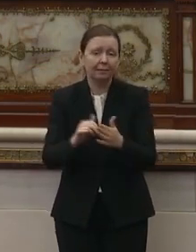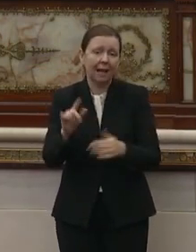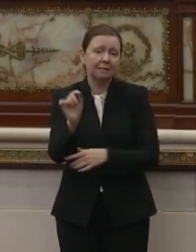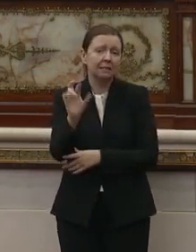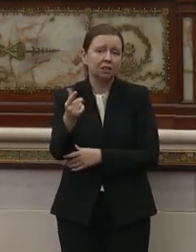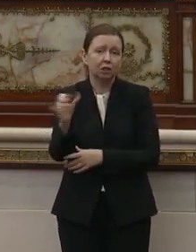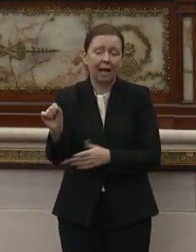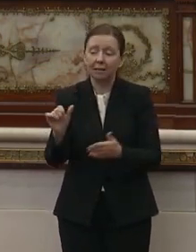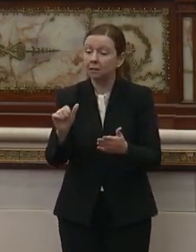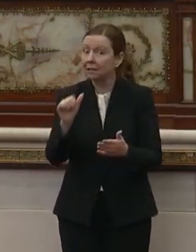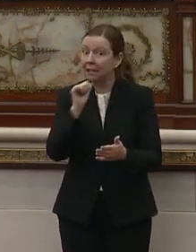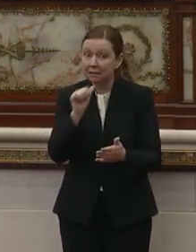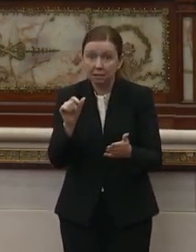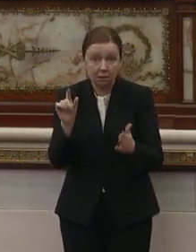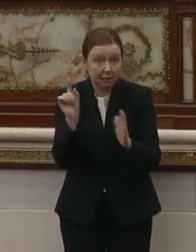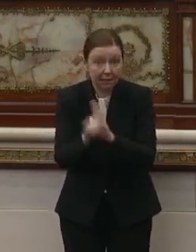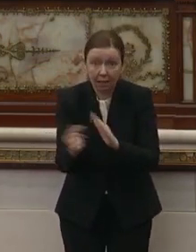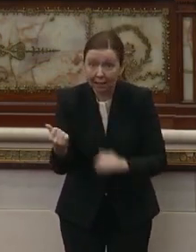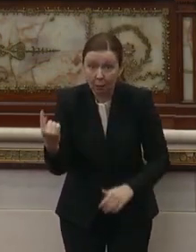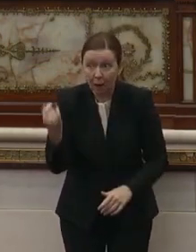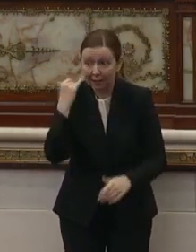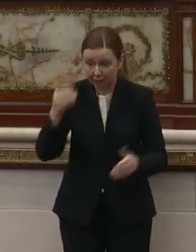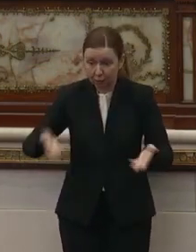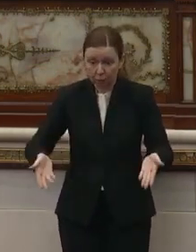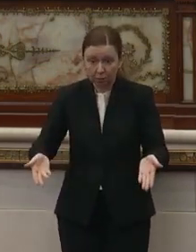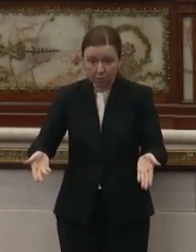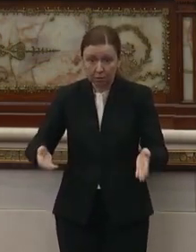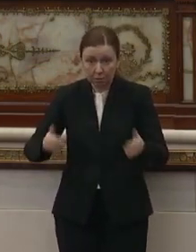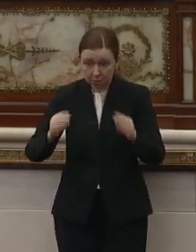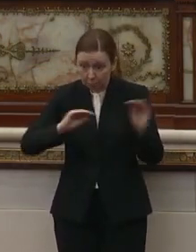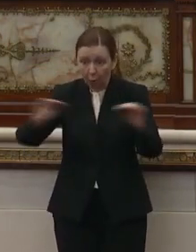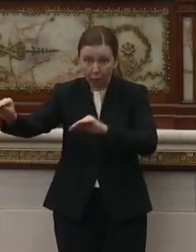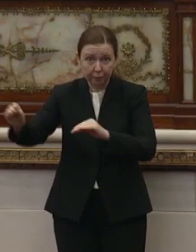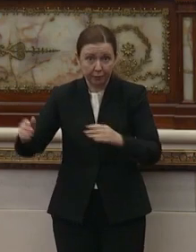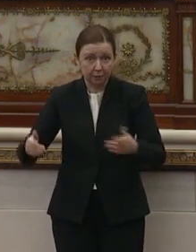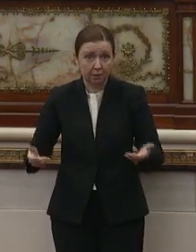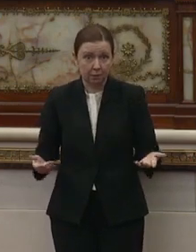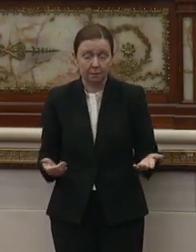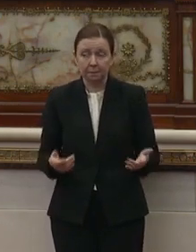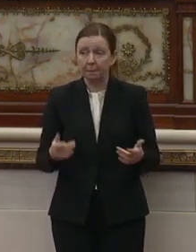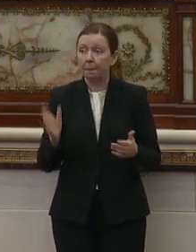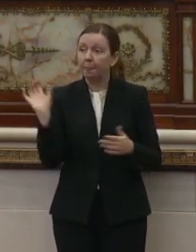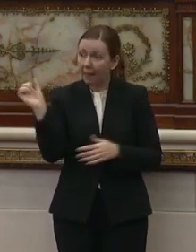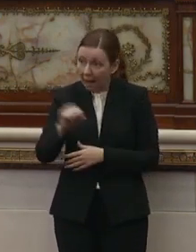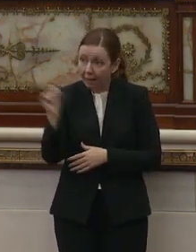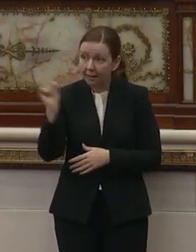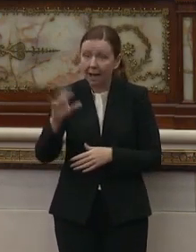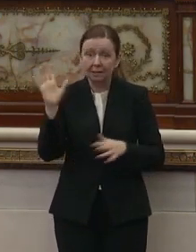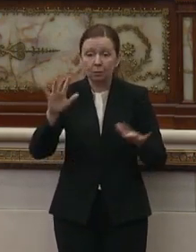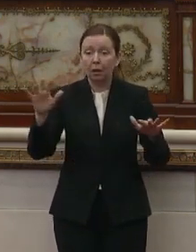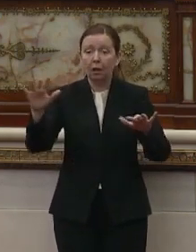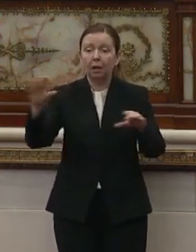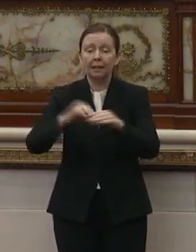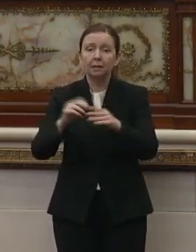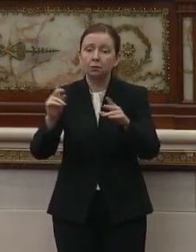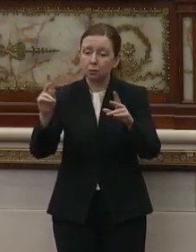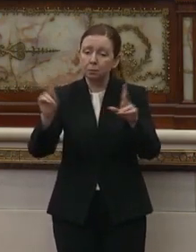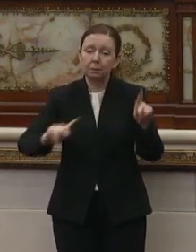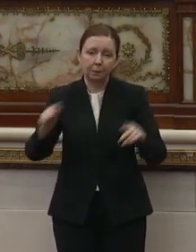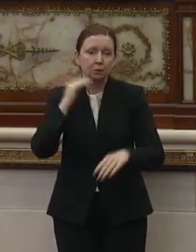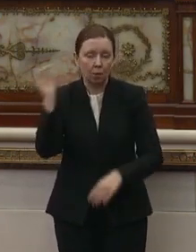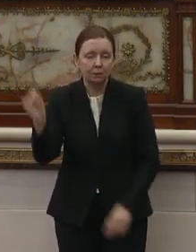It is a non-lethal force if you get out of the way of the floating gas. And yes, it will float into people's homes.